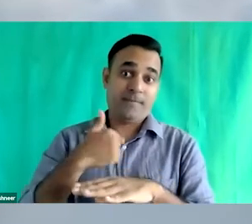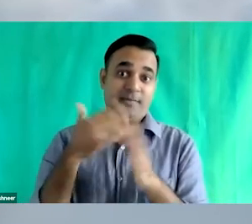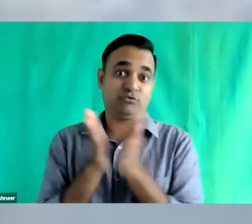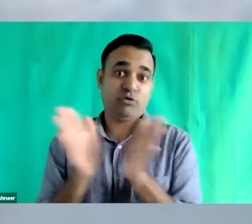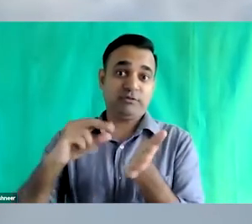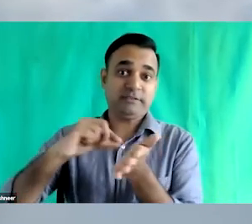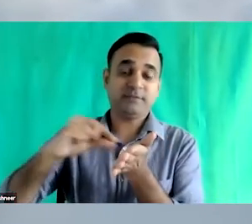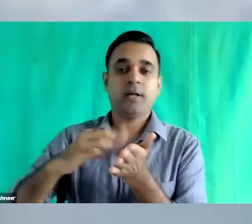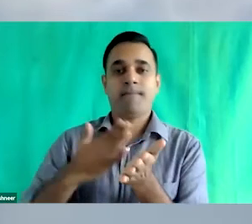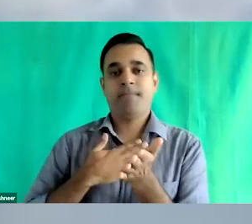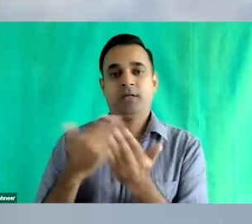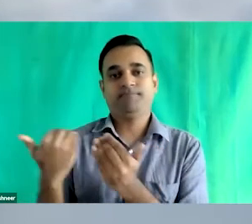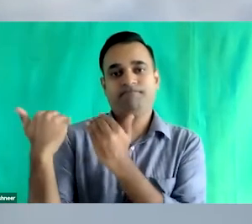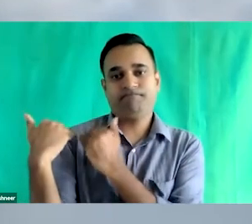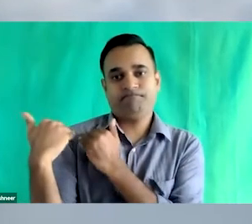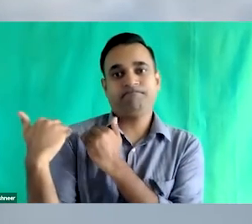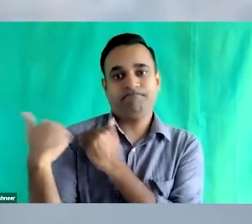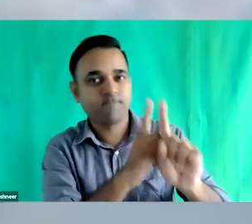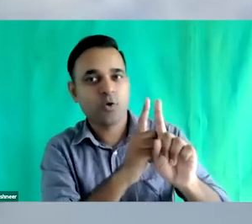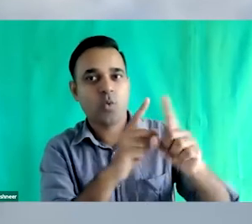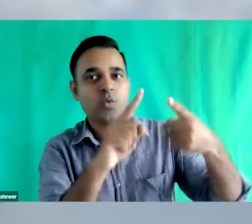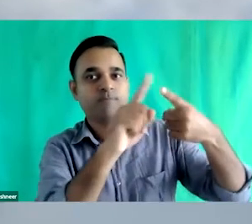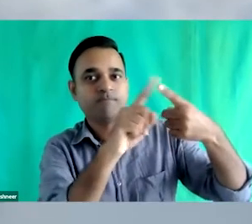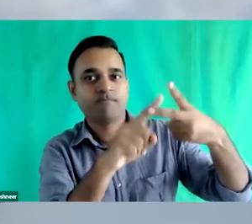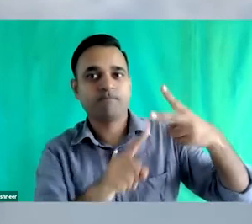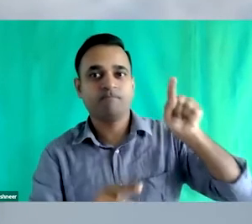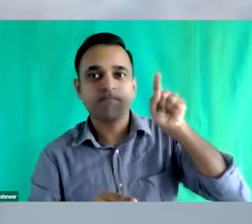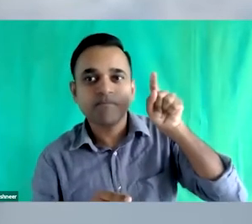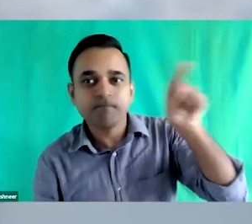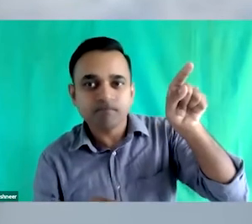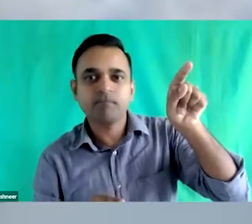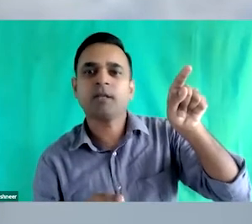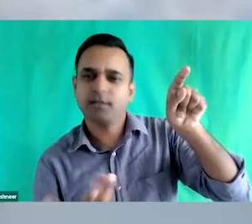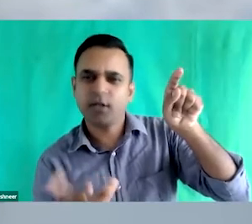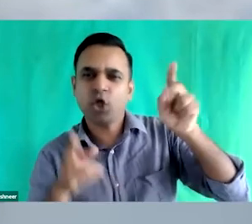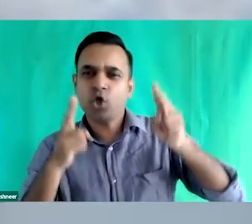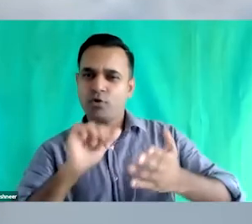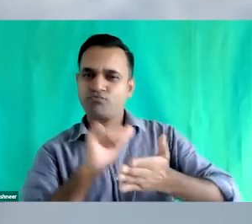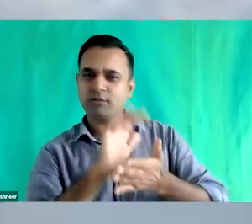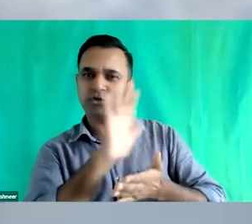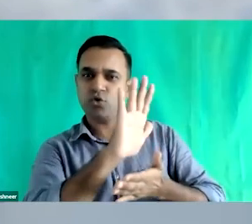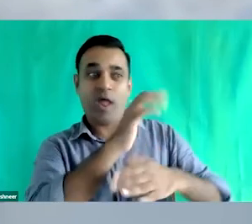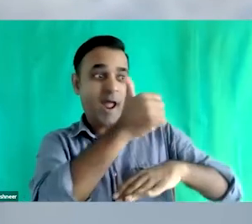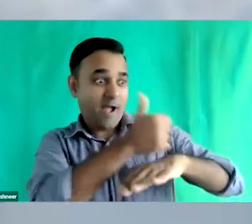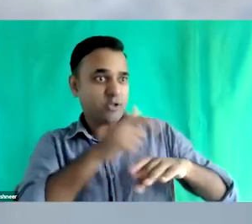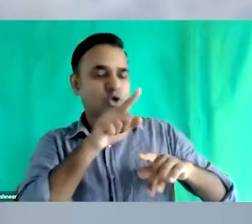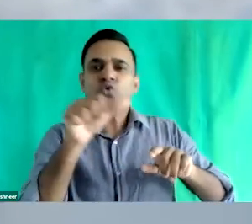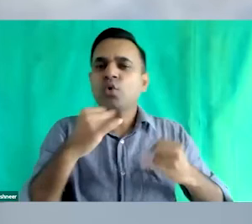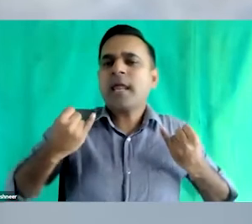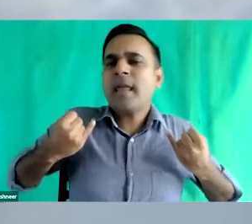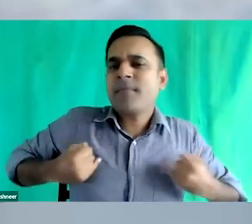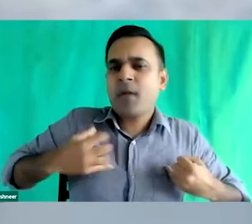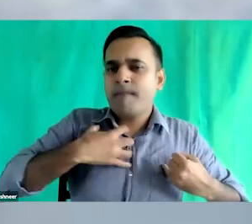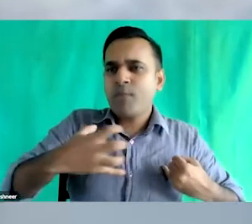to seek positive action. Through this positive and comprehensive approach,